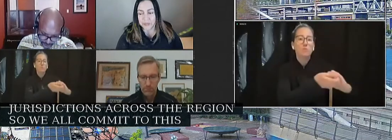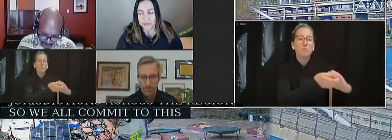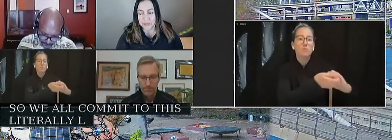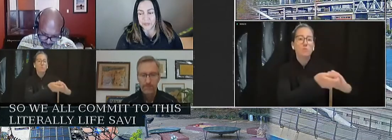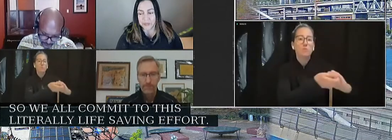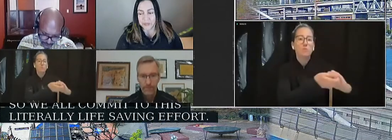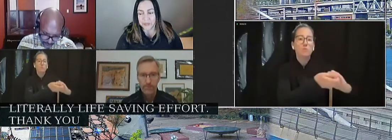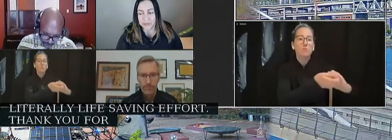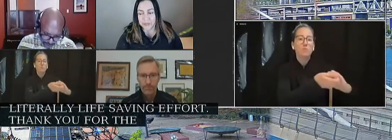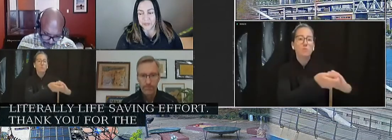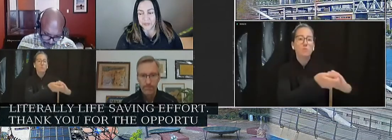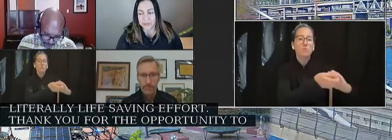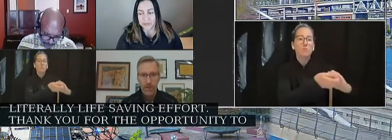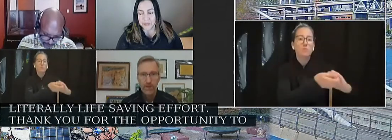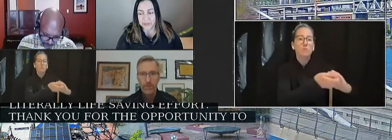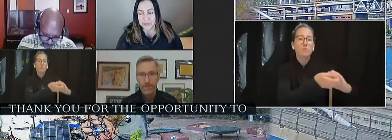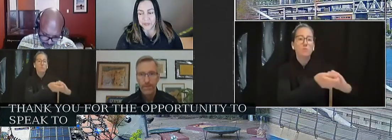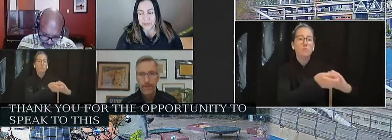to speak to this today.